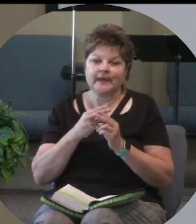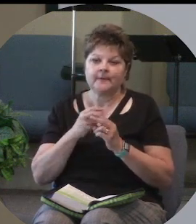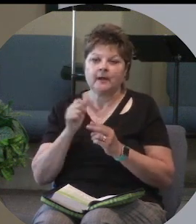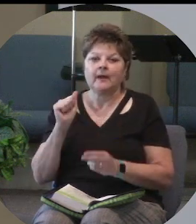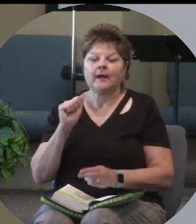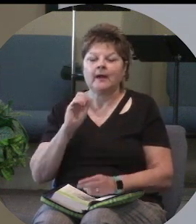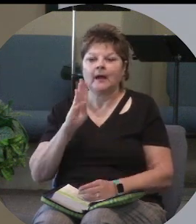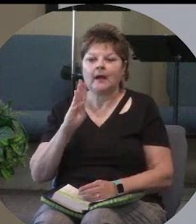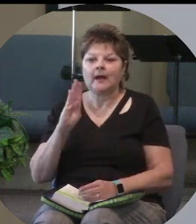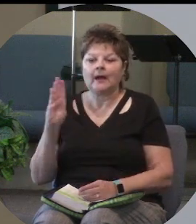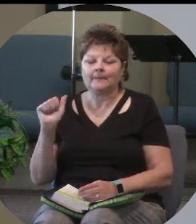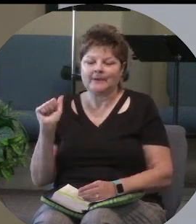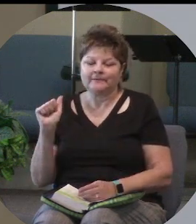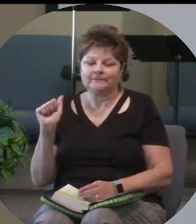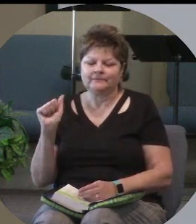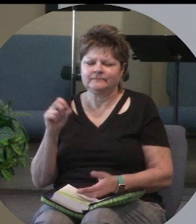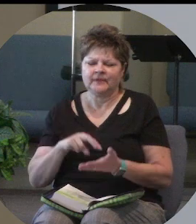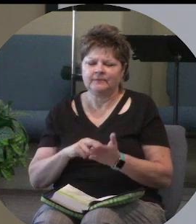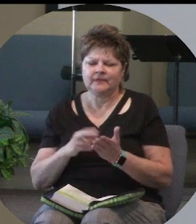What does that mean?